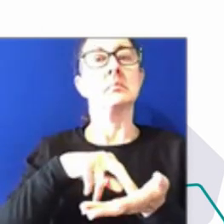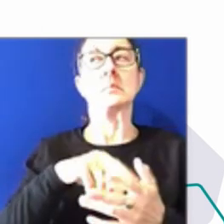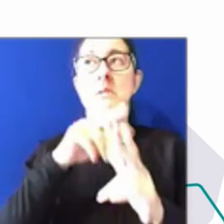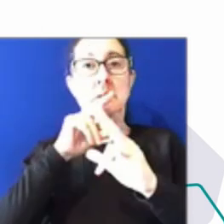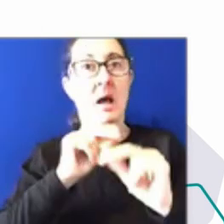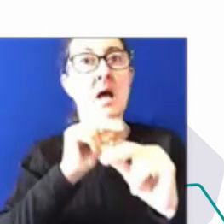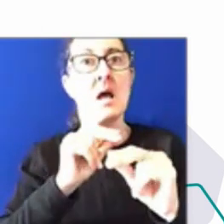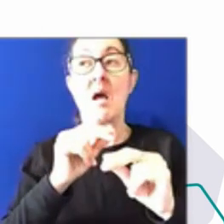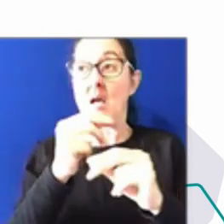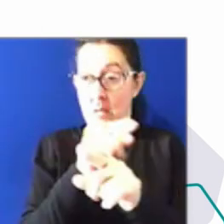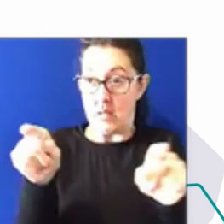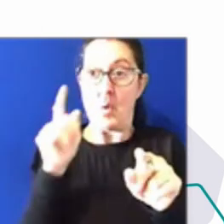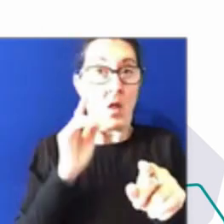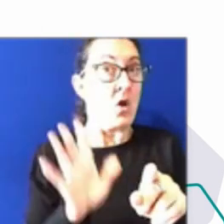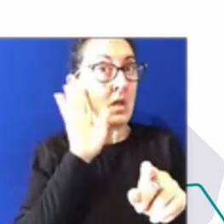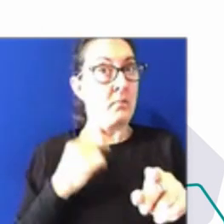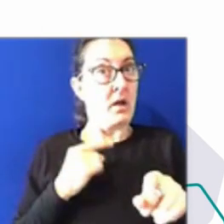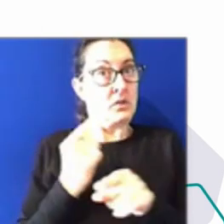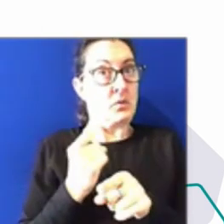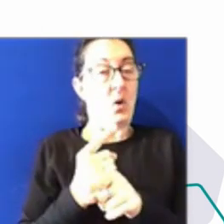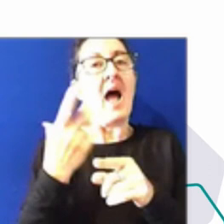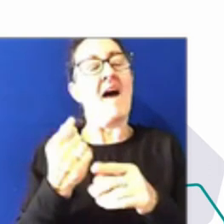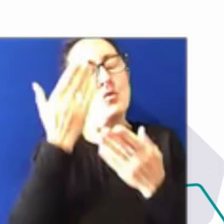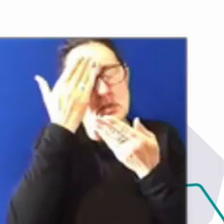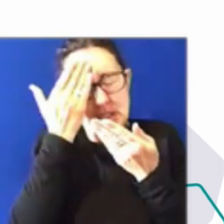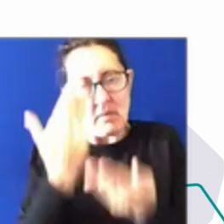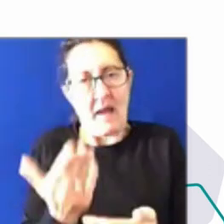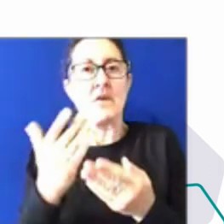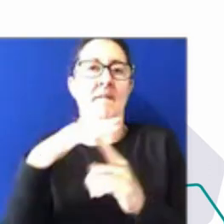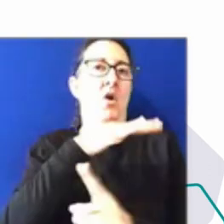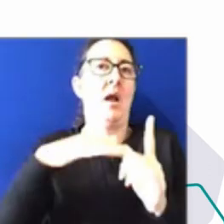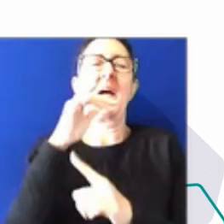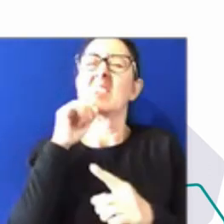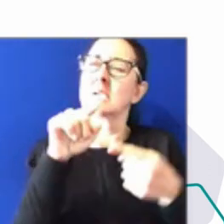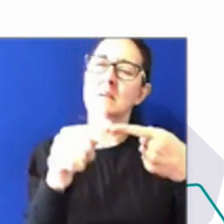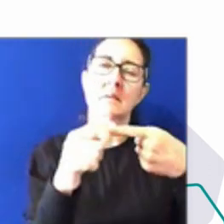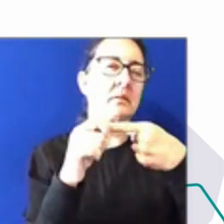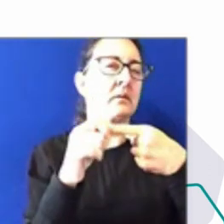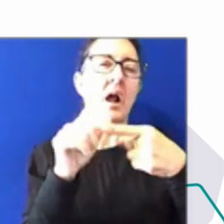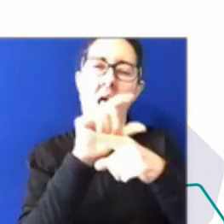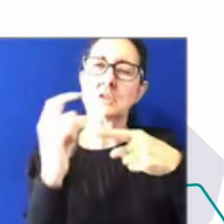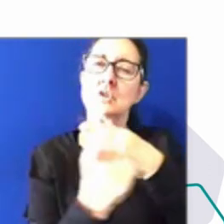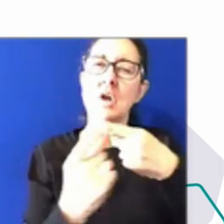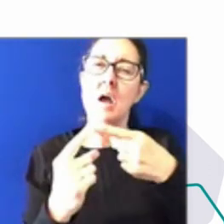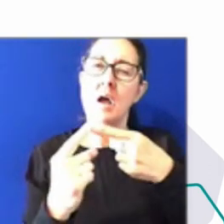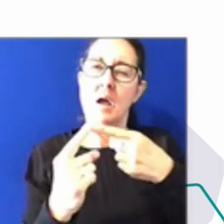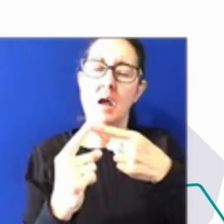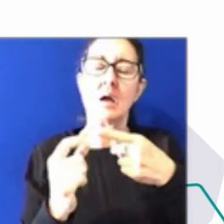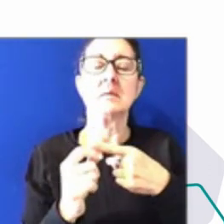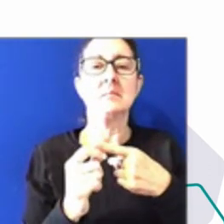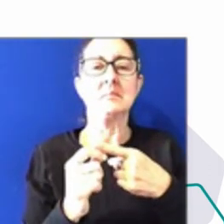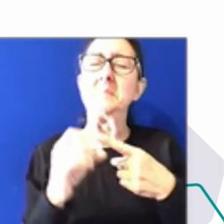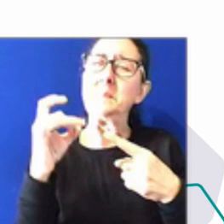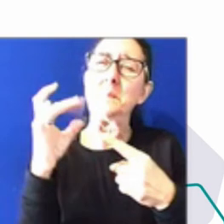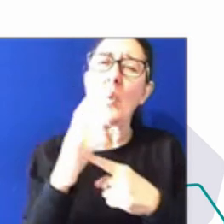is a respectful environment. You know, I think that that's a really important piece. And so, you know, I also think that